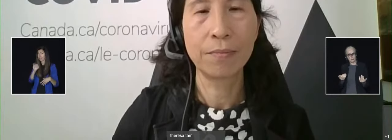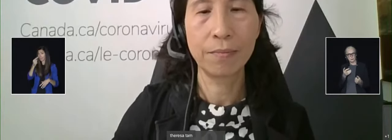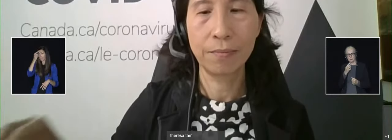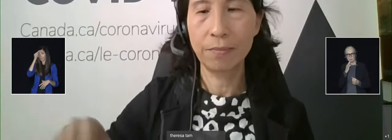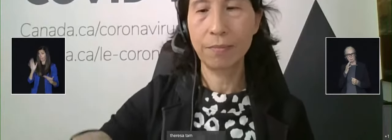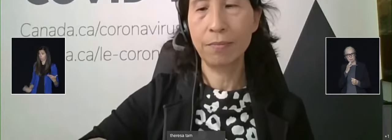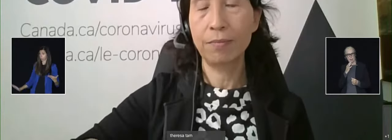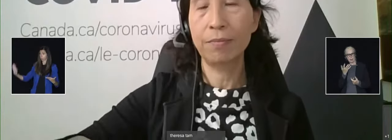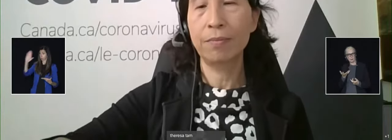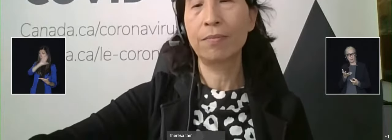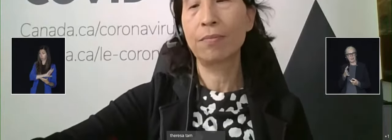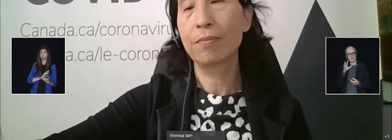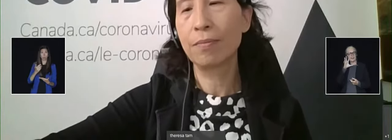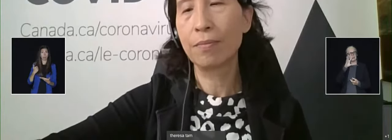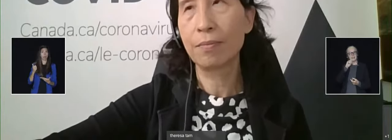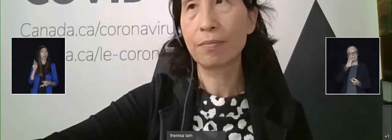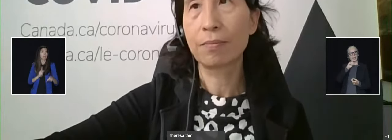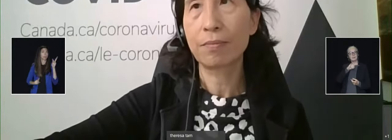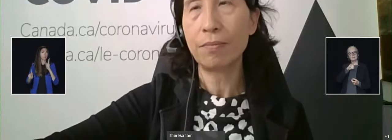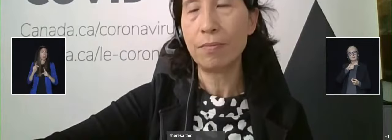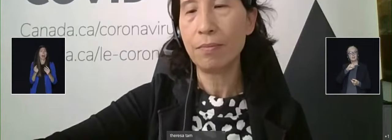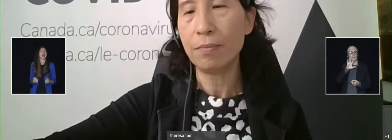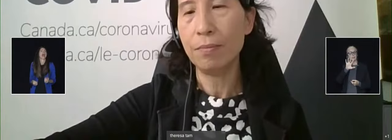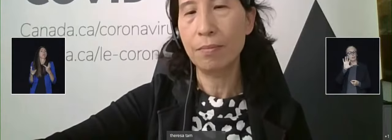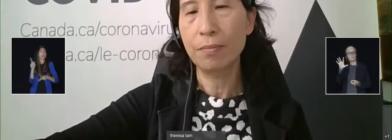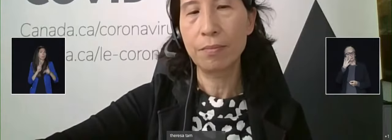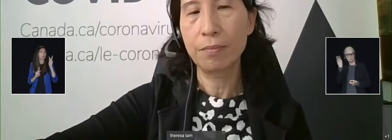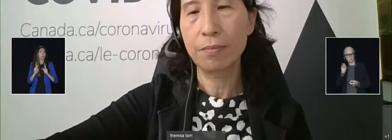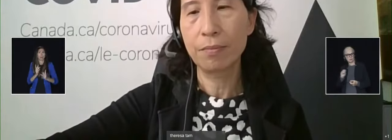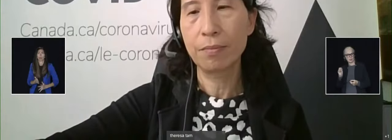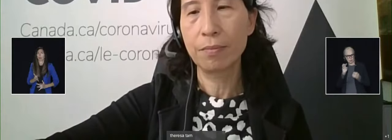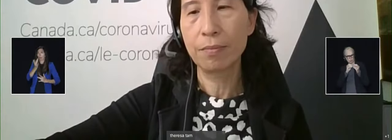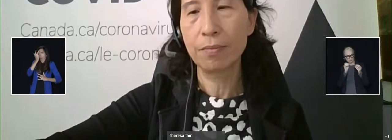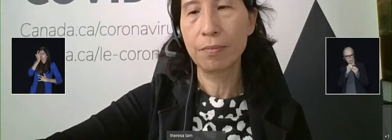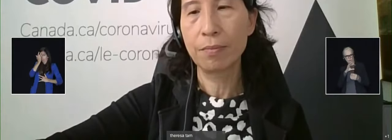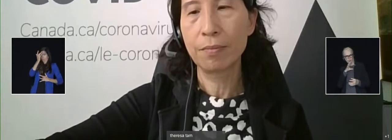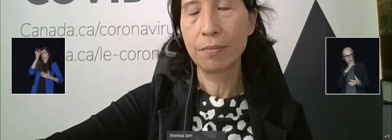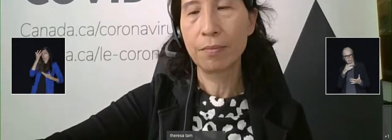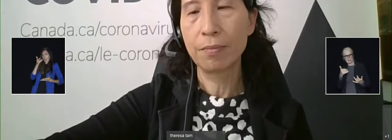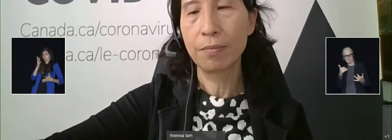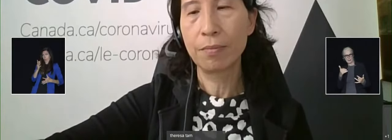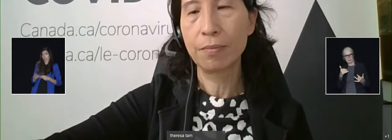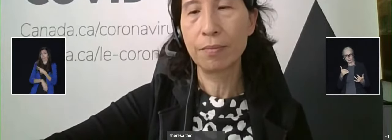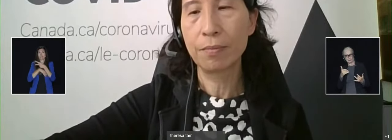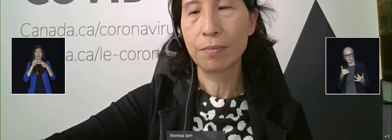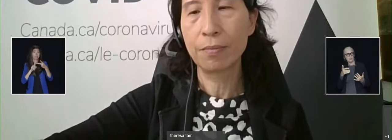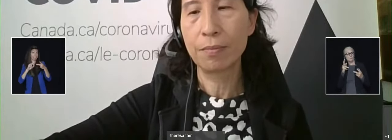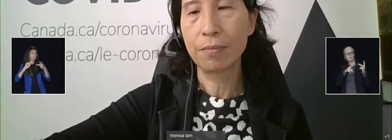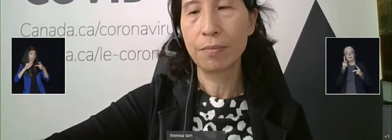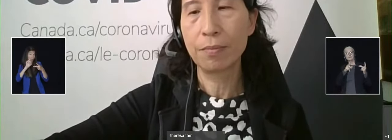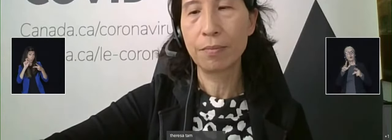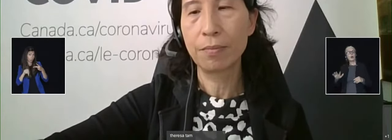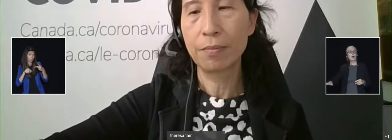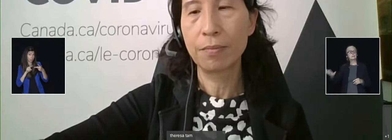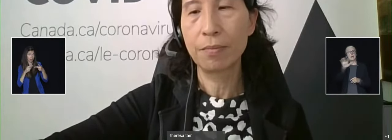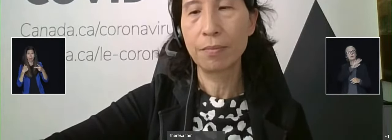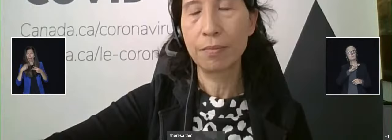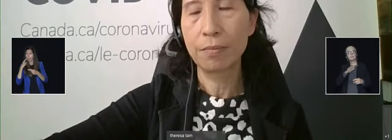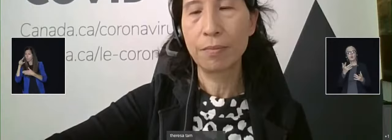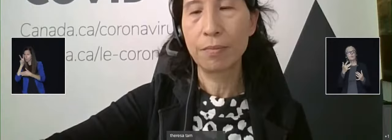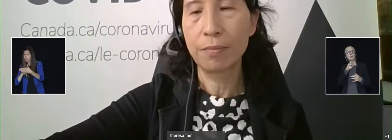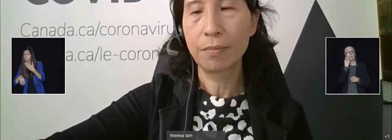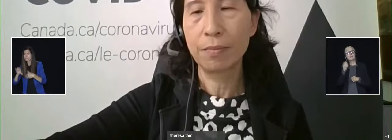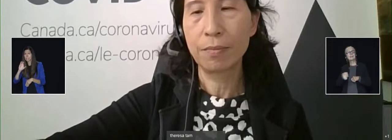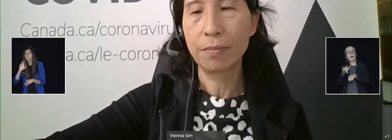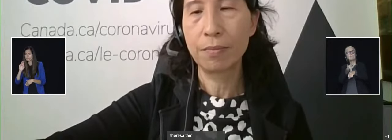infected overall? My second question, a follow-up to CTV, I'm reading from the CMA Journal.